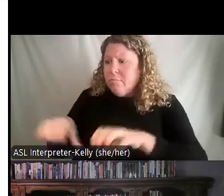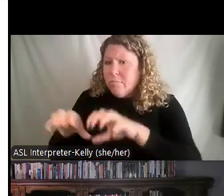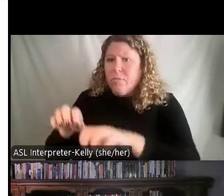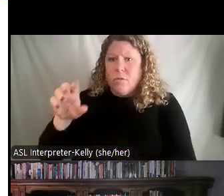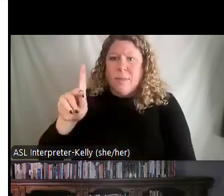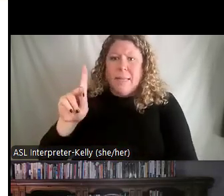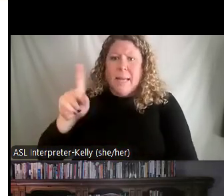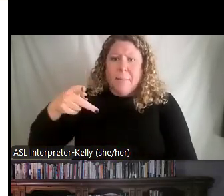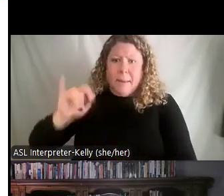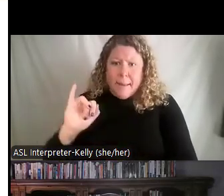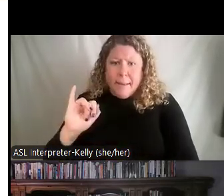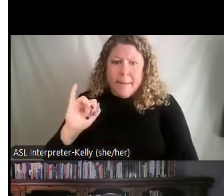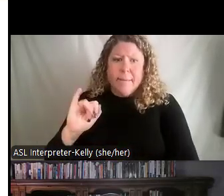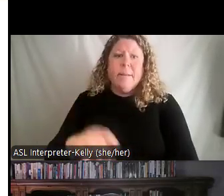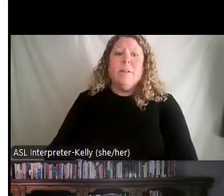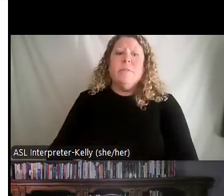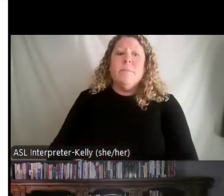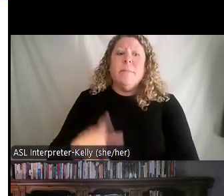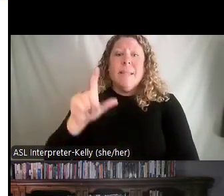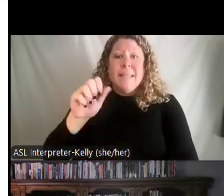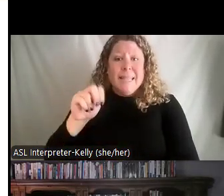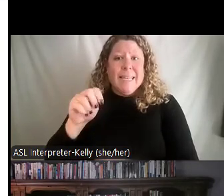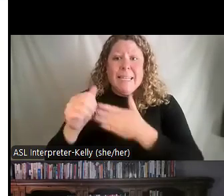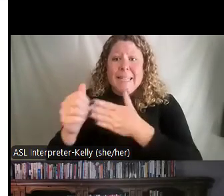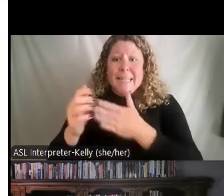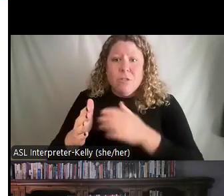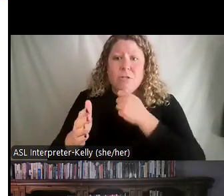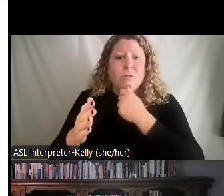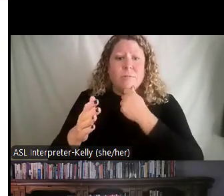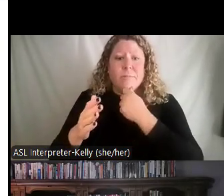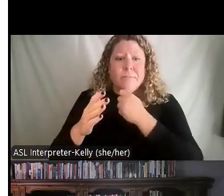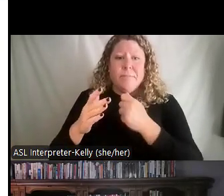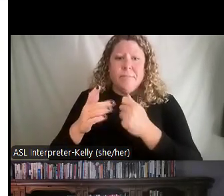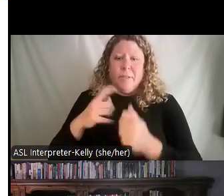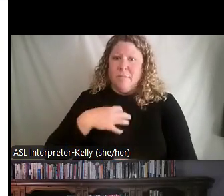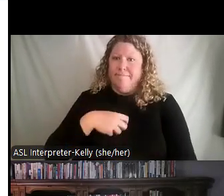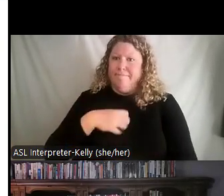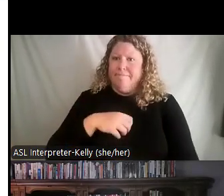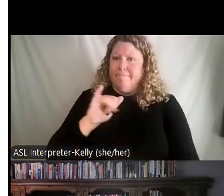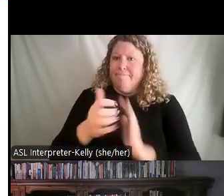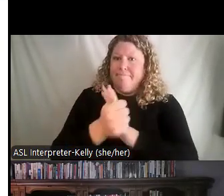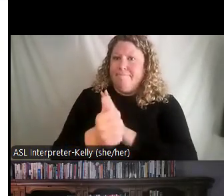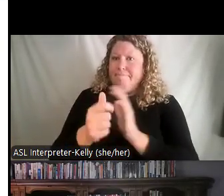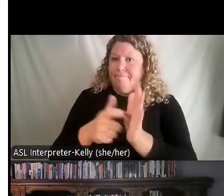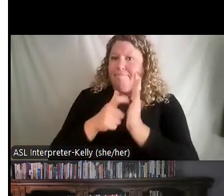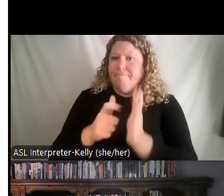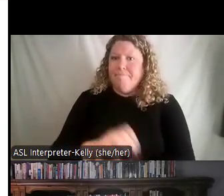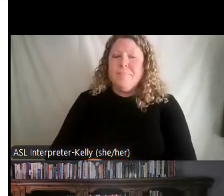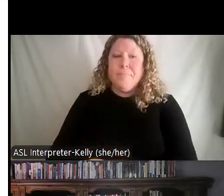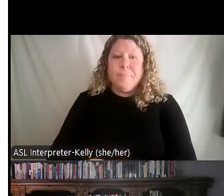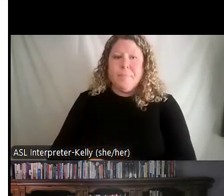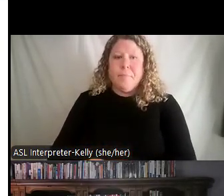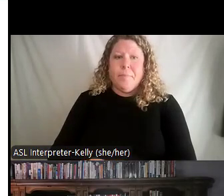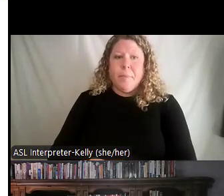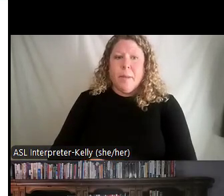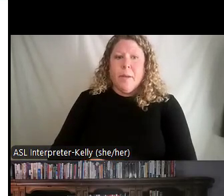is really the work of a lean leader. This helps you get there. Next, we want to go ahead and understand where they're at and diagnose